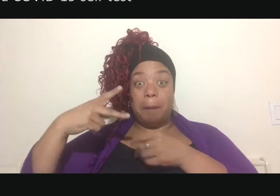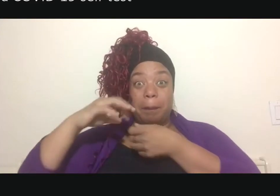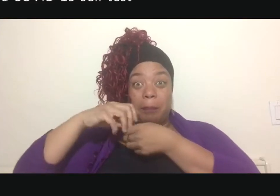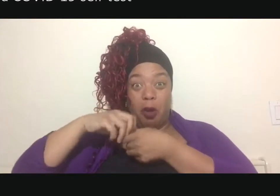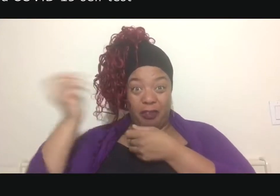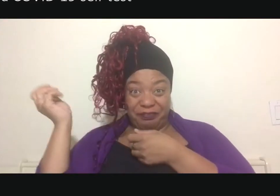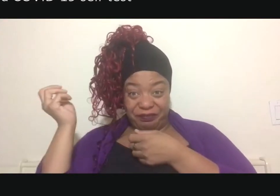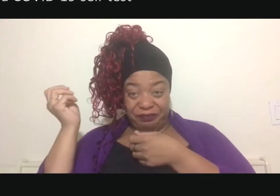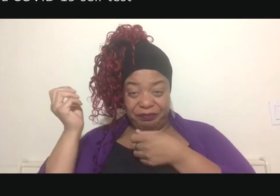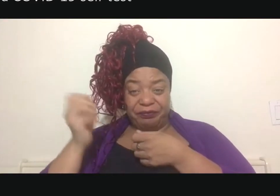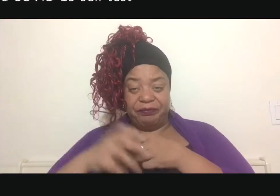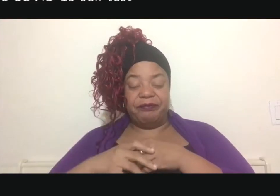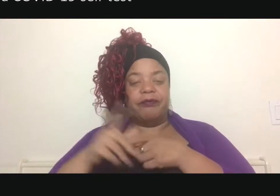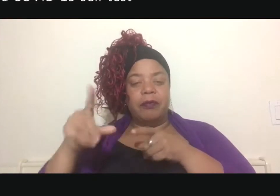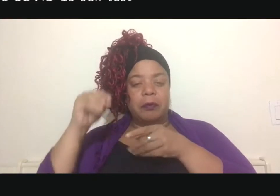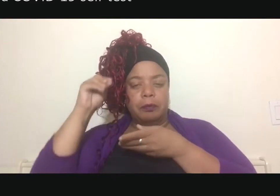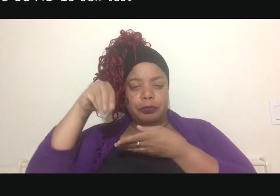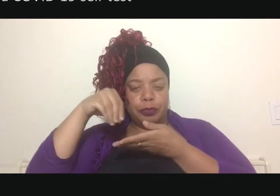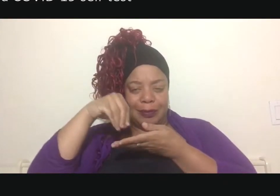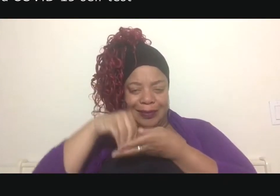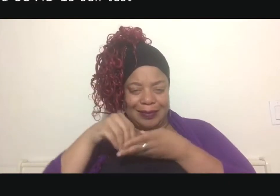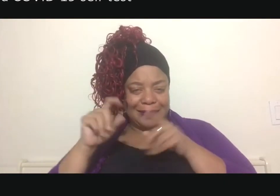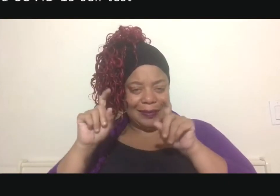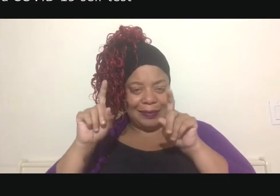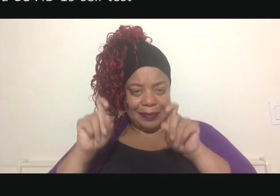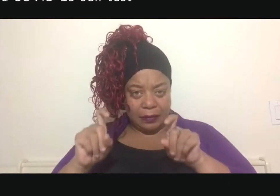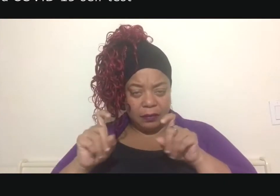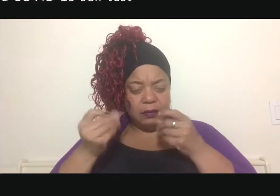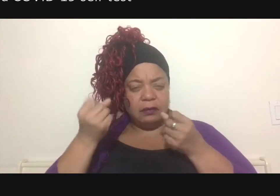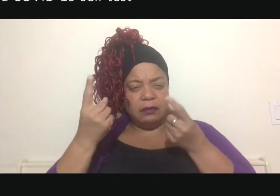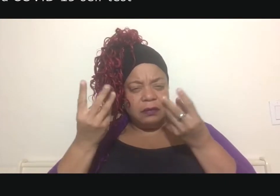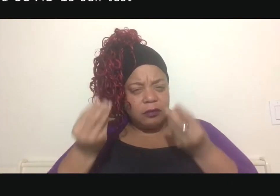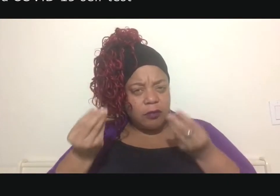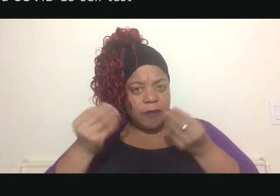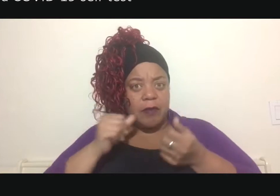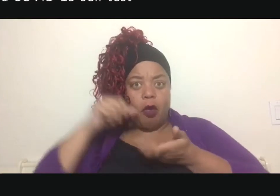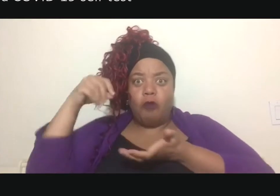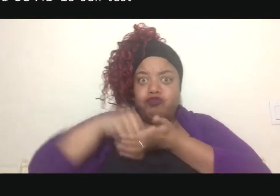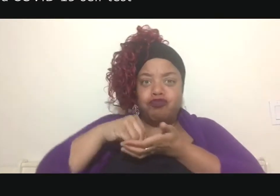Take the top of it off and gently set it into the test unit